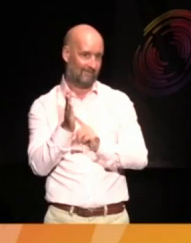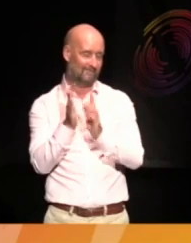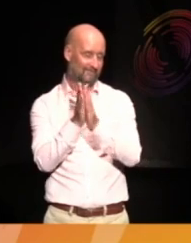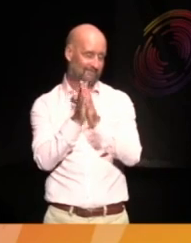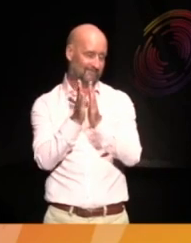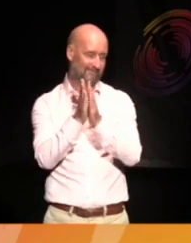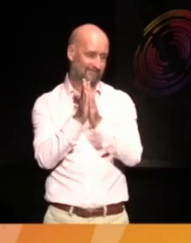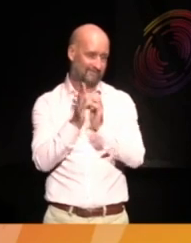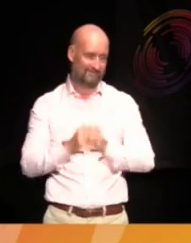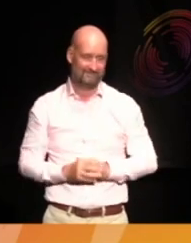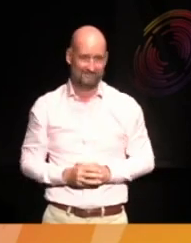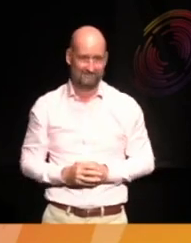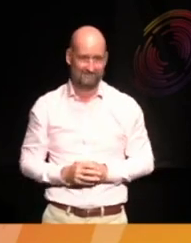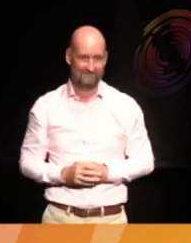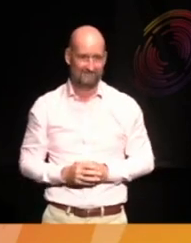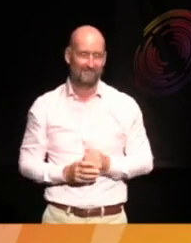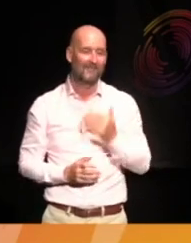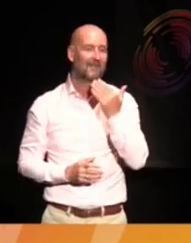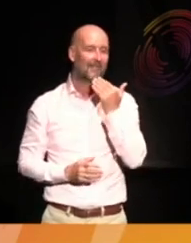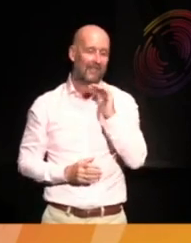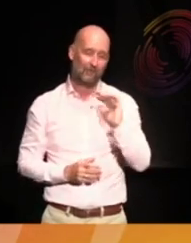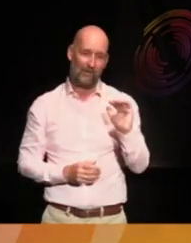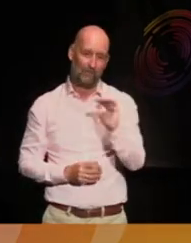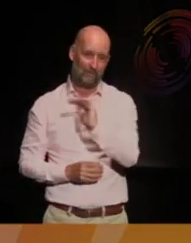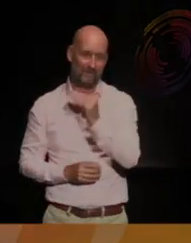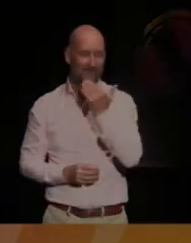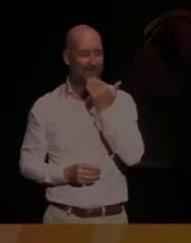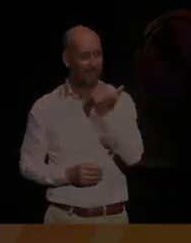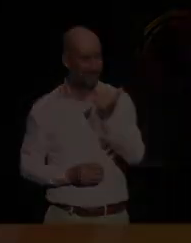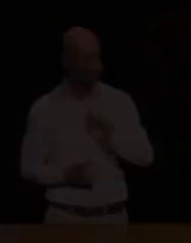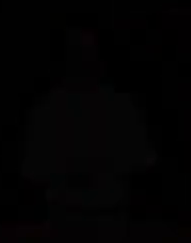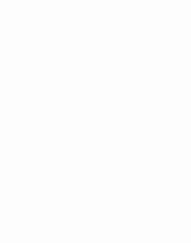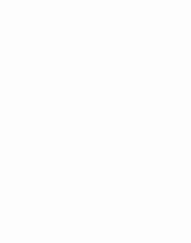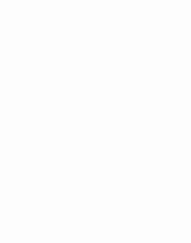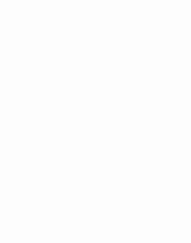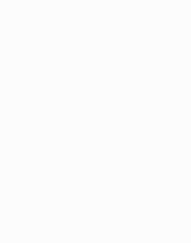keep the story coming. Thank you. Thank you, Esmer. Thank you very much.